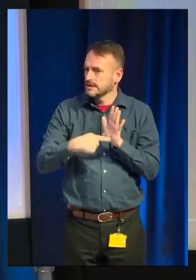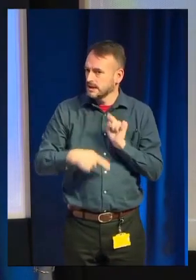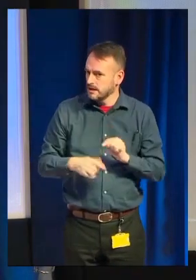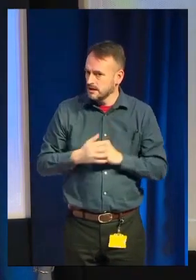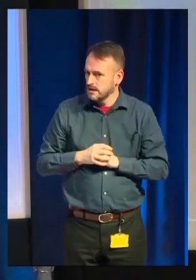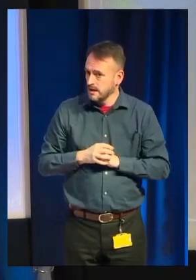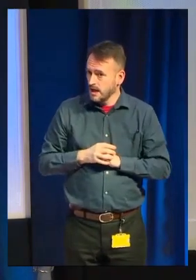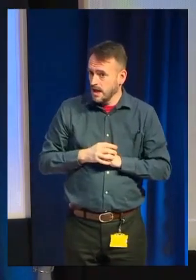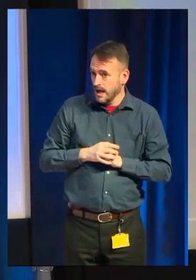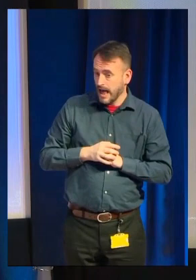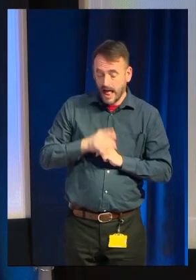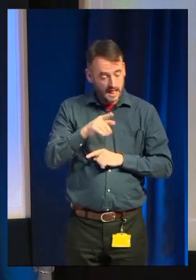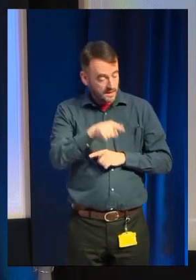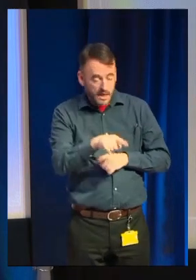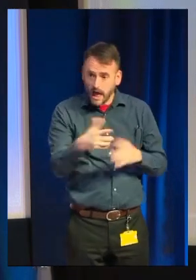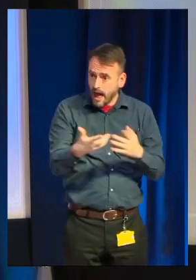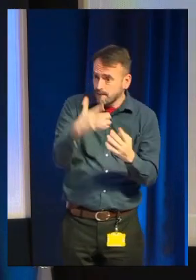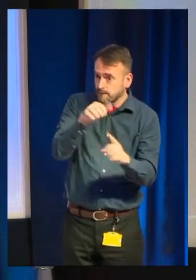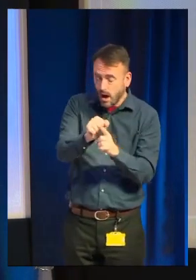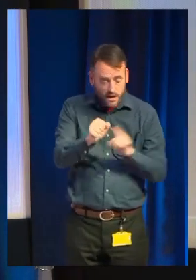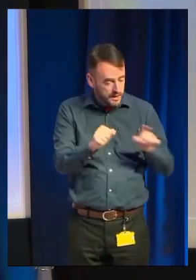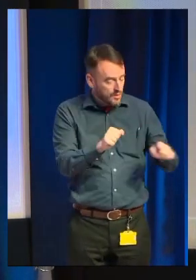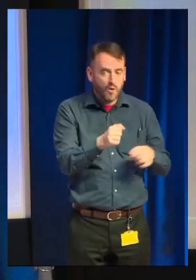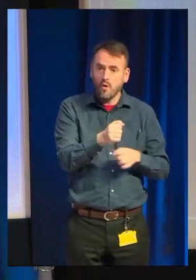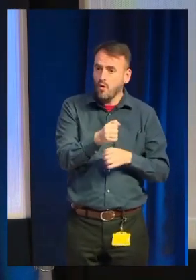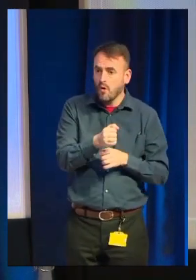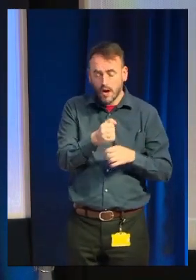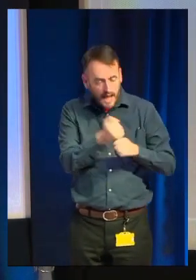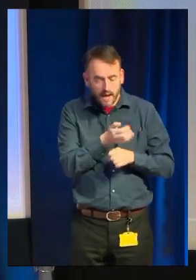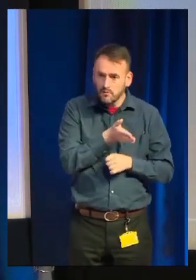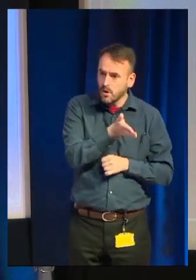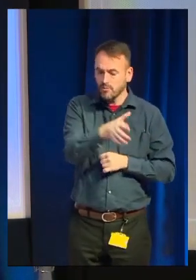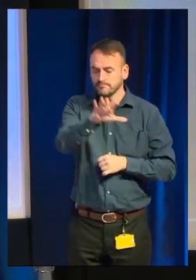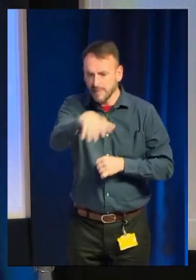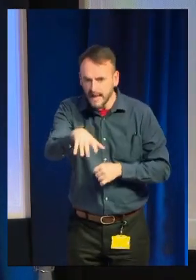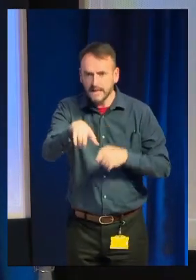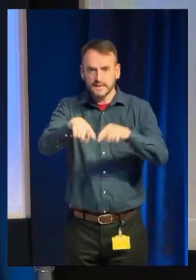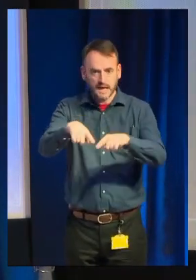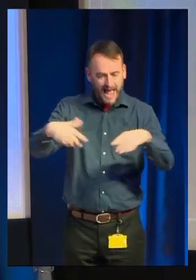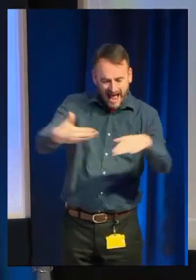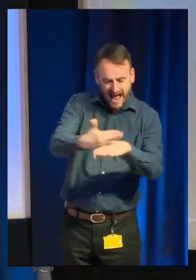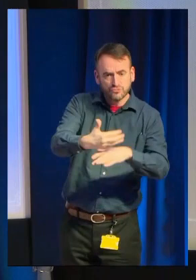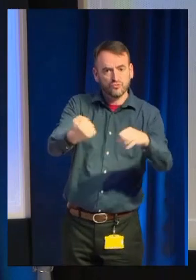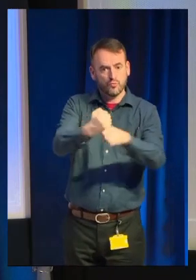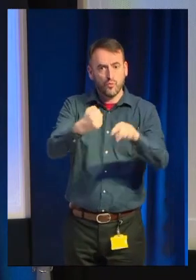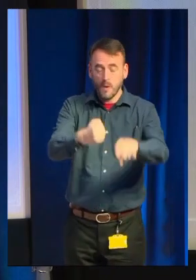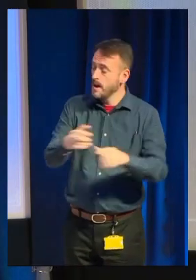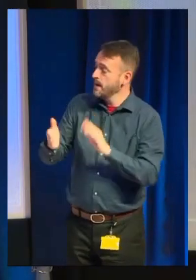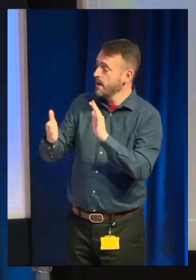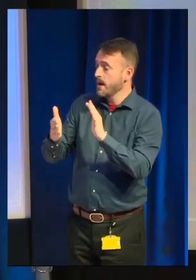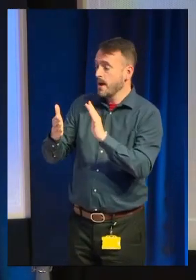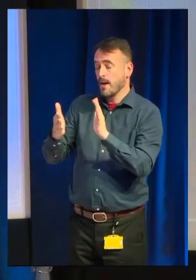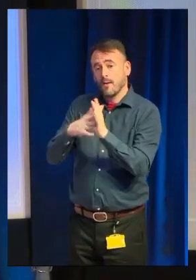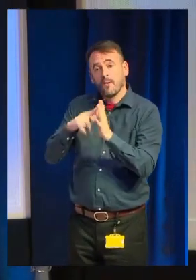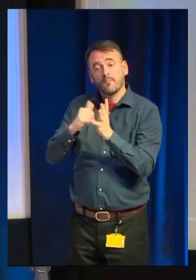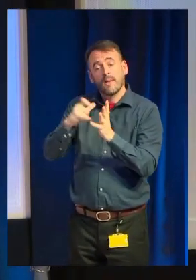to go to a certain place, you have to do a certain thing to find her, to discover her within the game. But she is the point of the